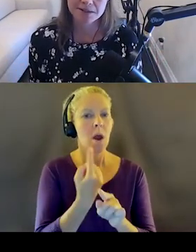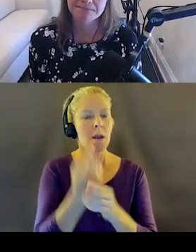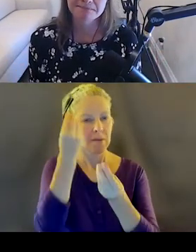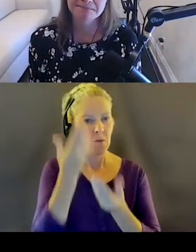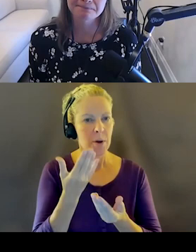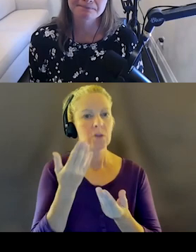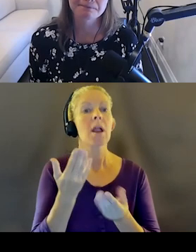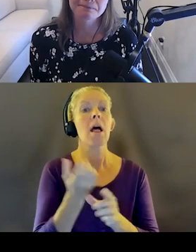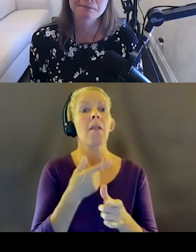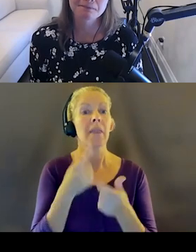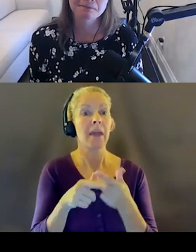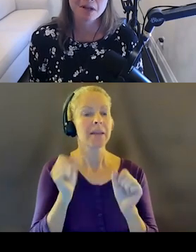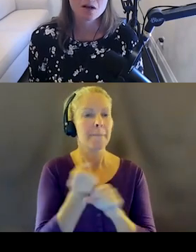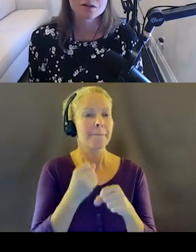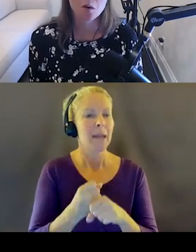decision.